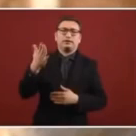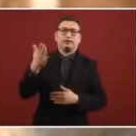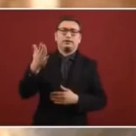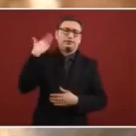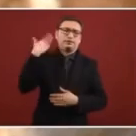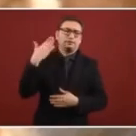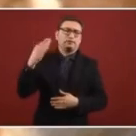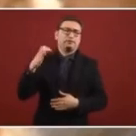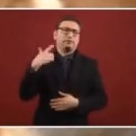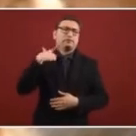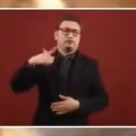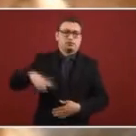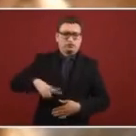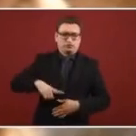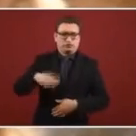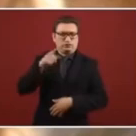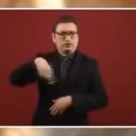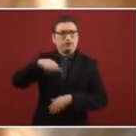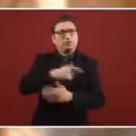had